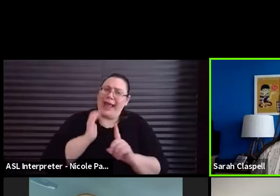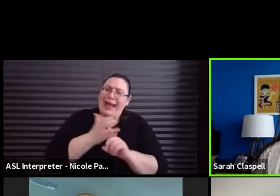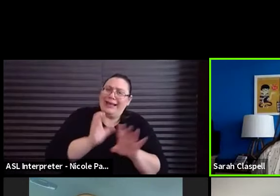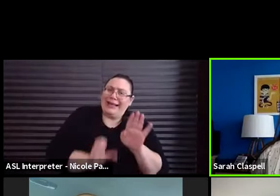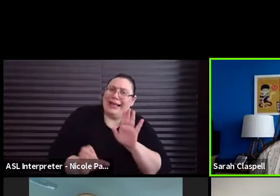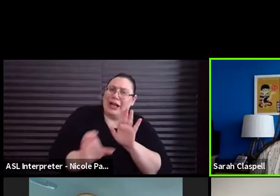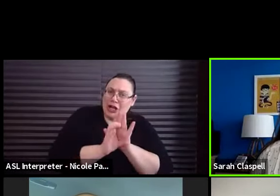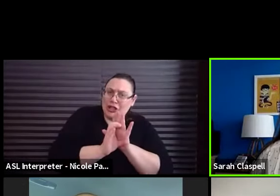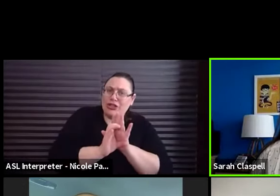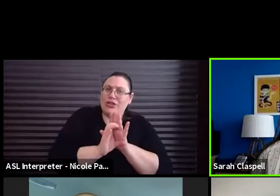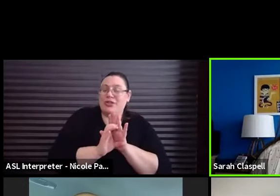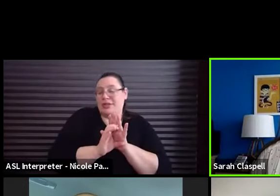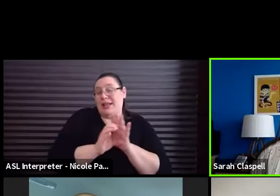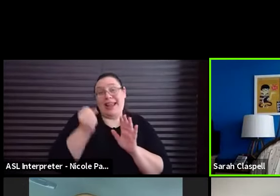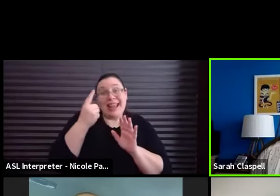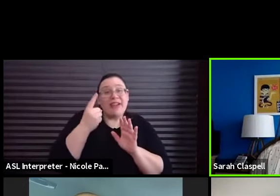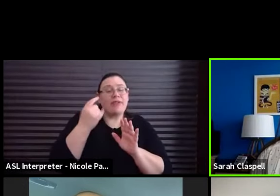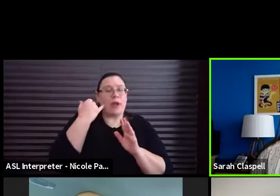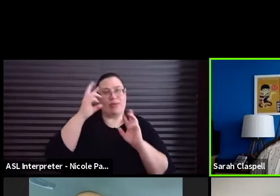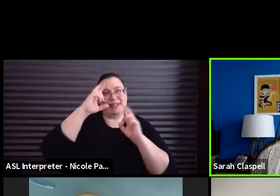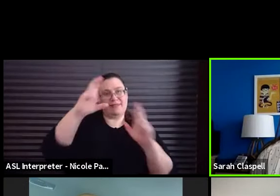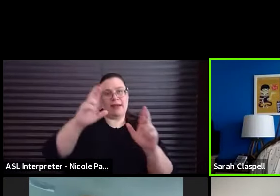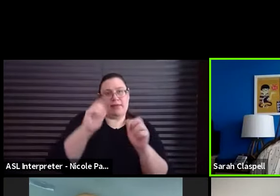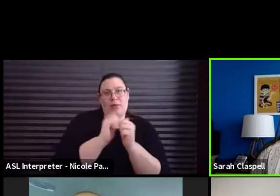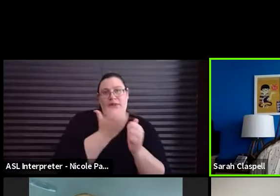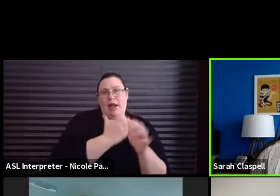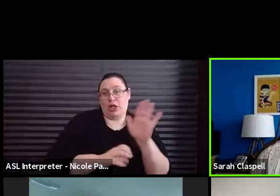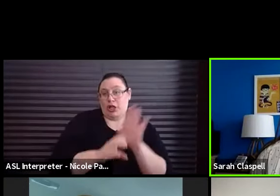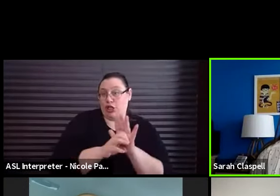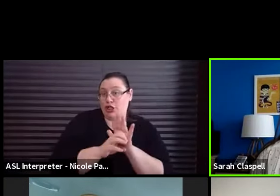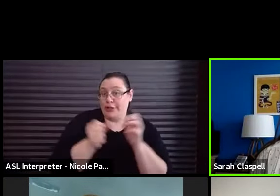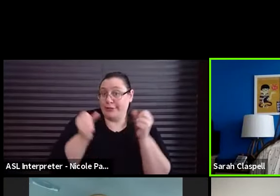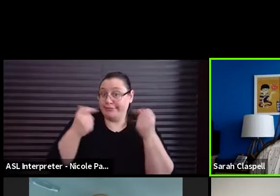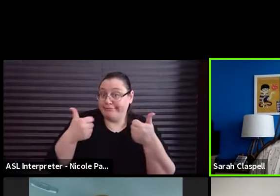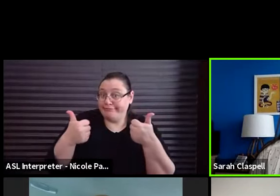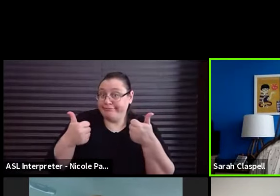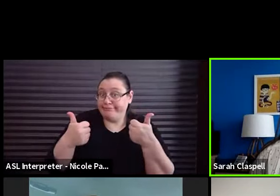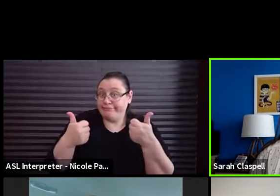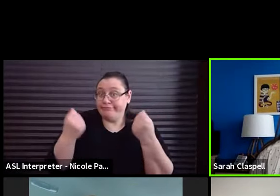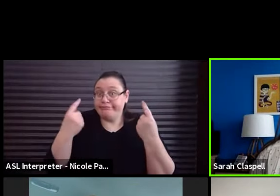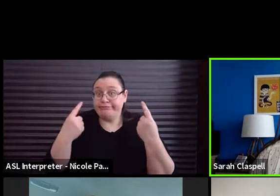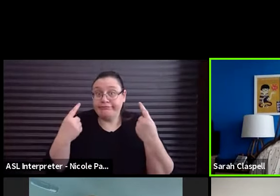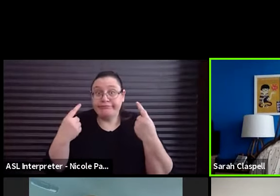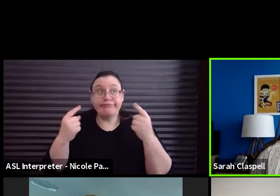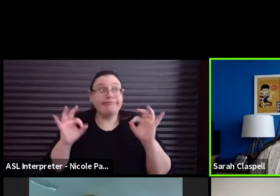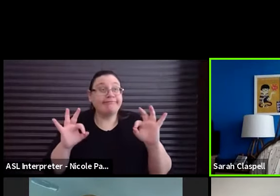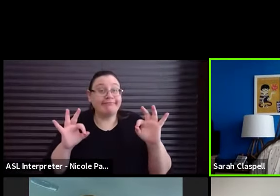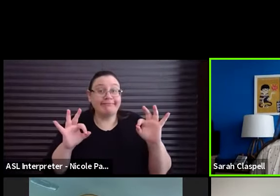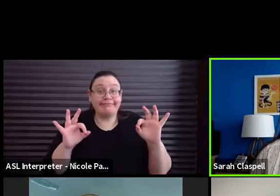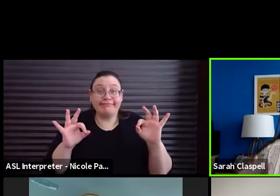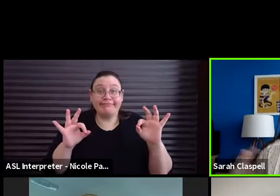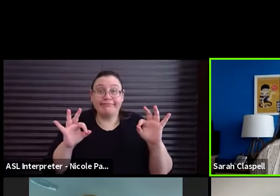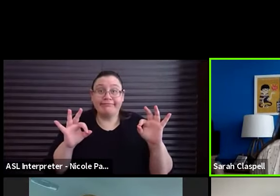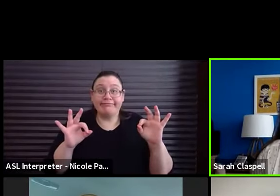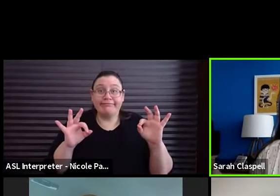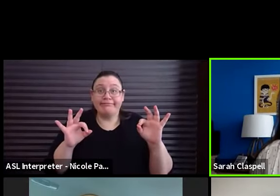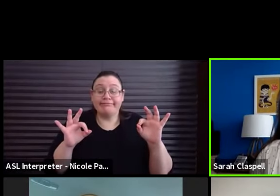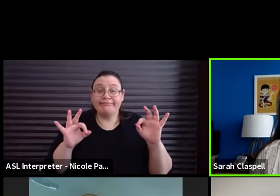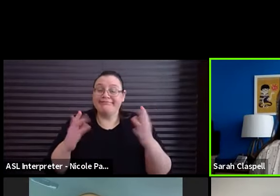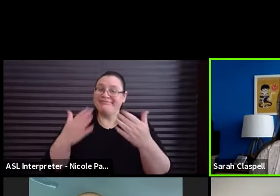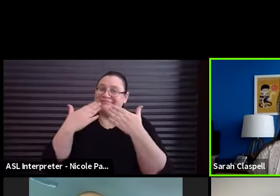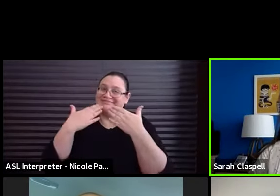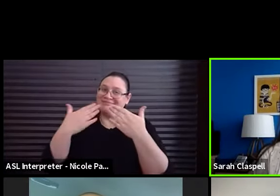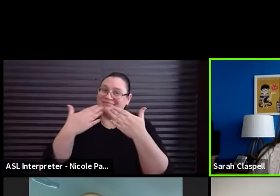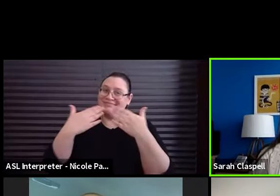in a respectful way. Make sense. All right. Yep. Well, thank you